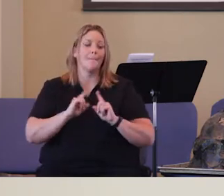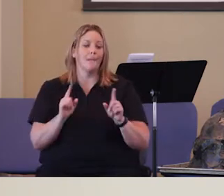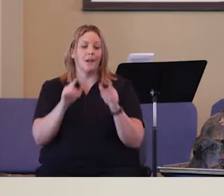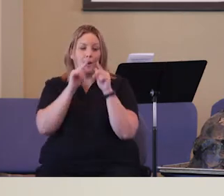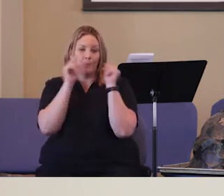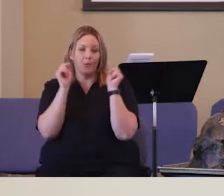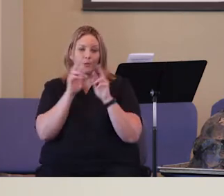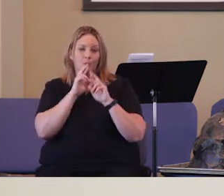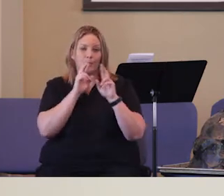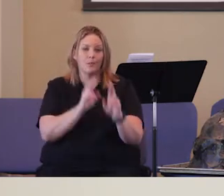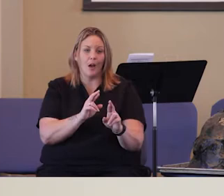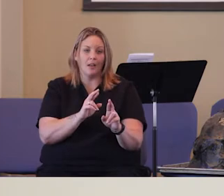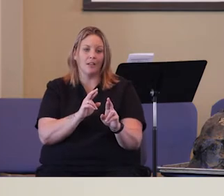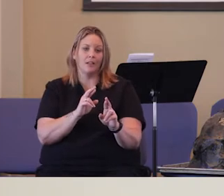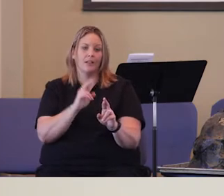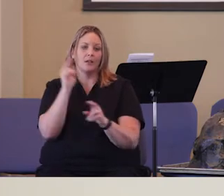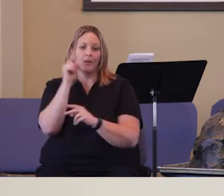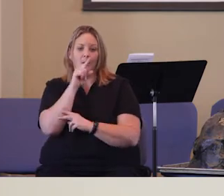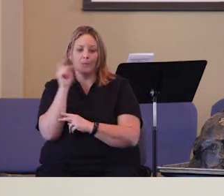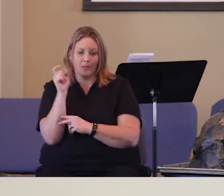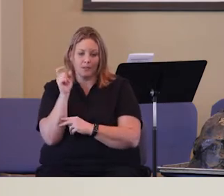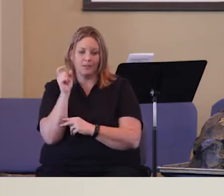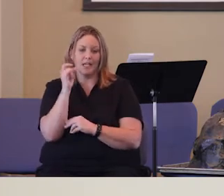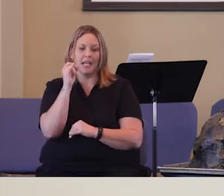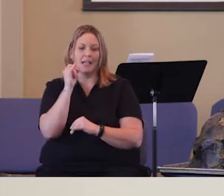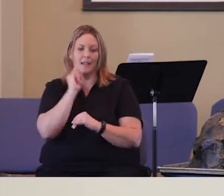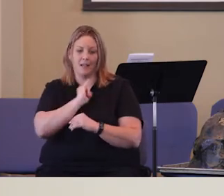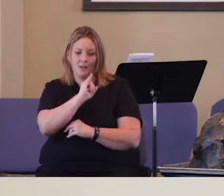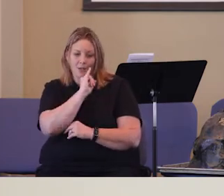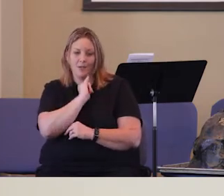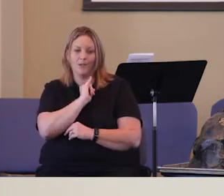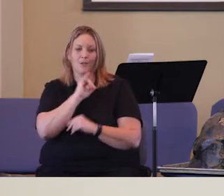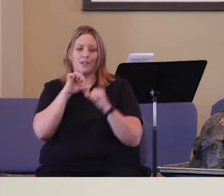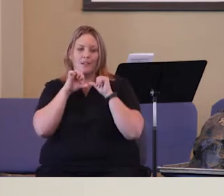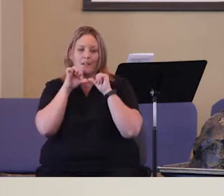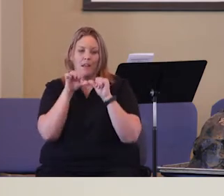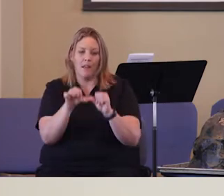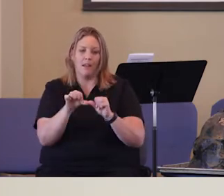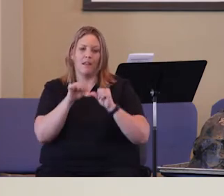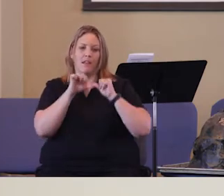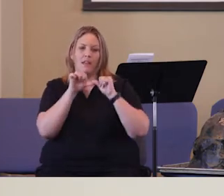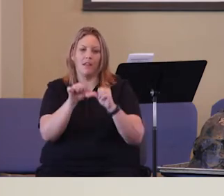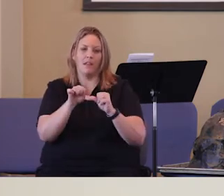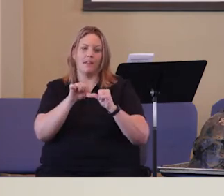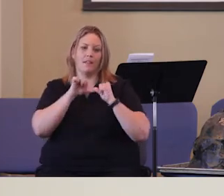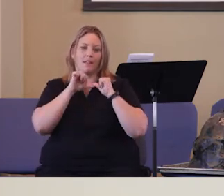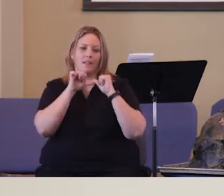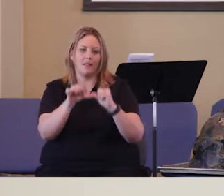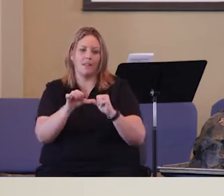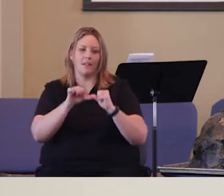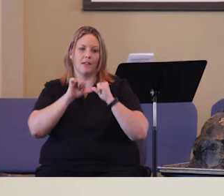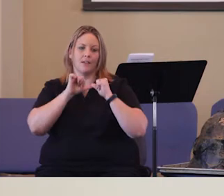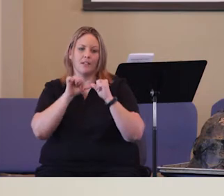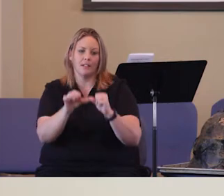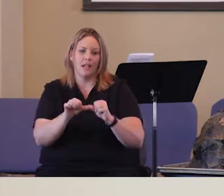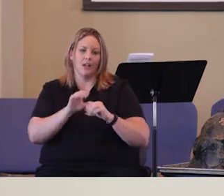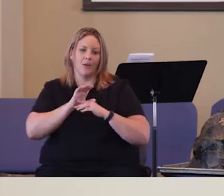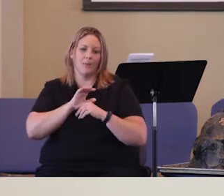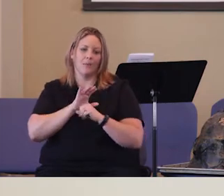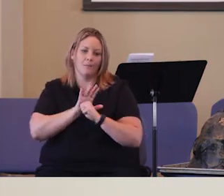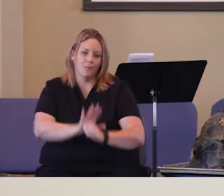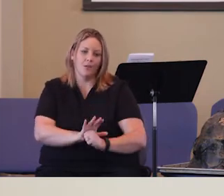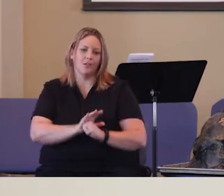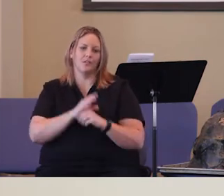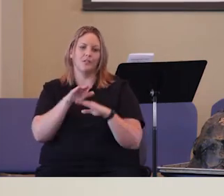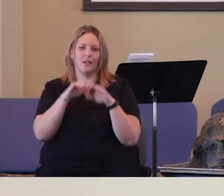But Moses responded because Israel was continually pushing Moses. And our pastors